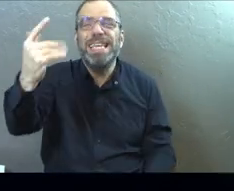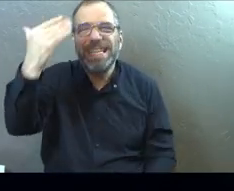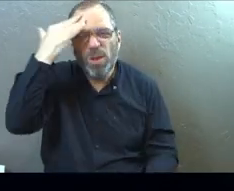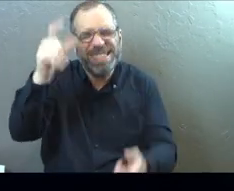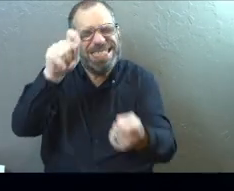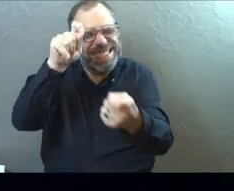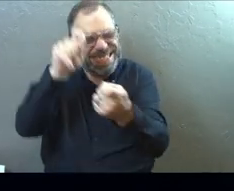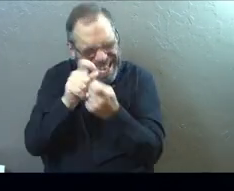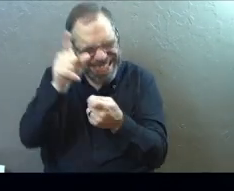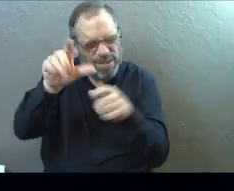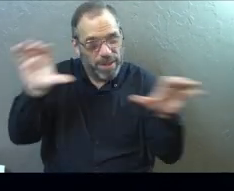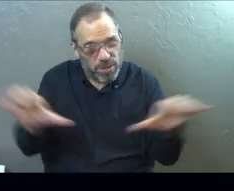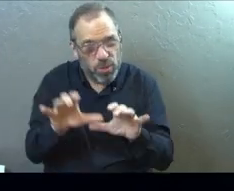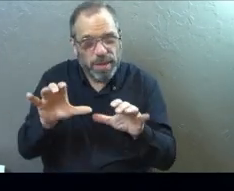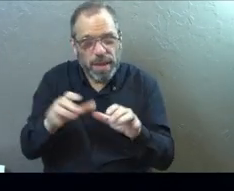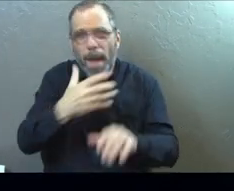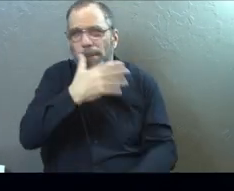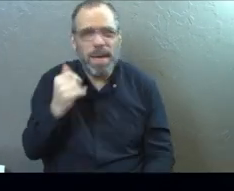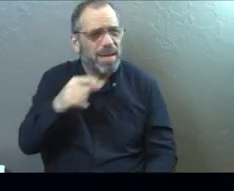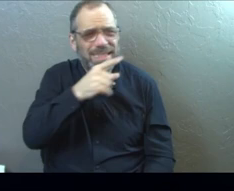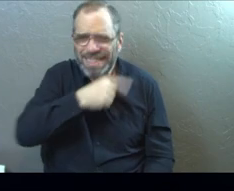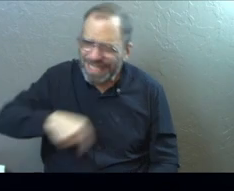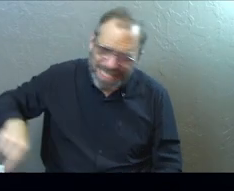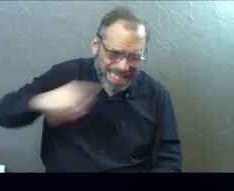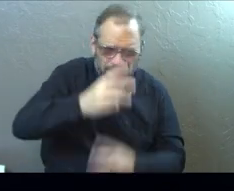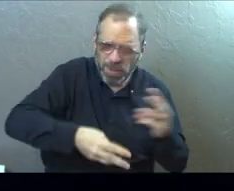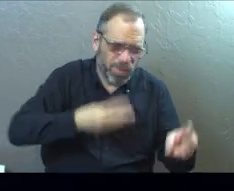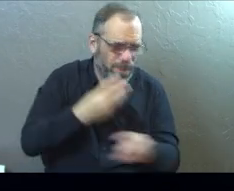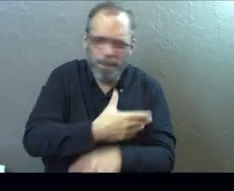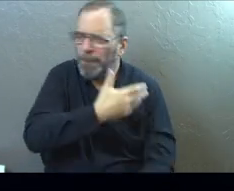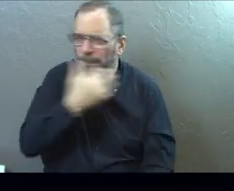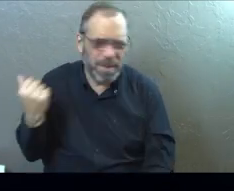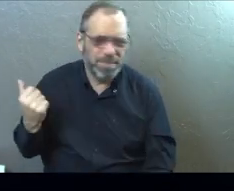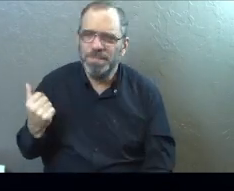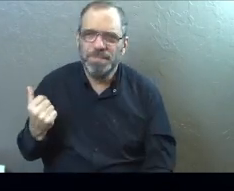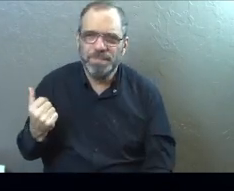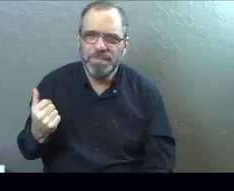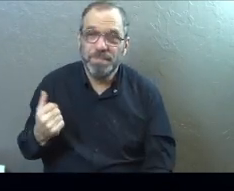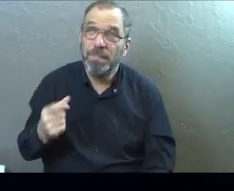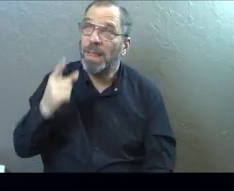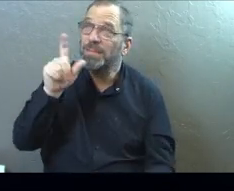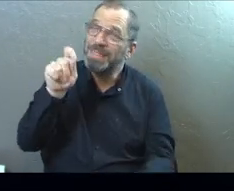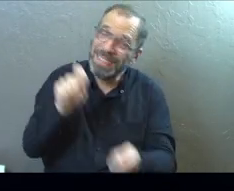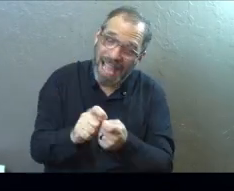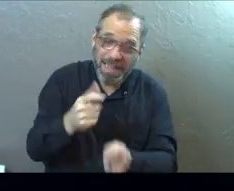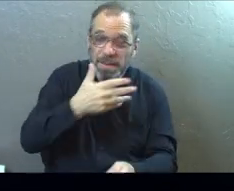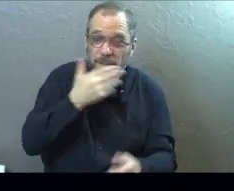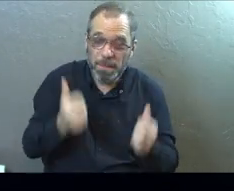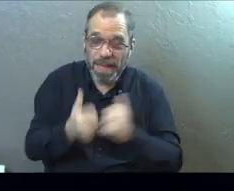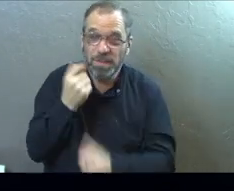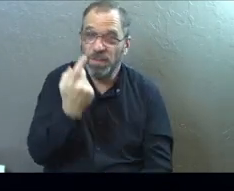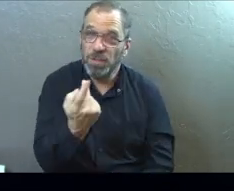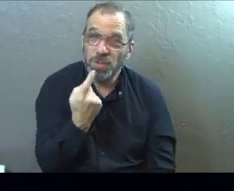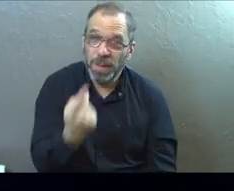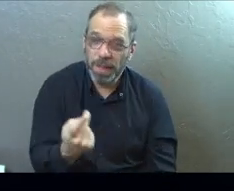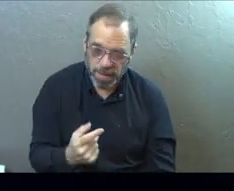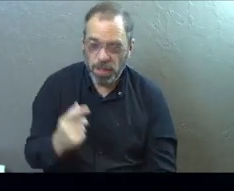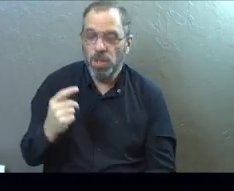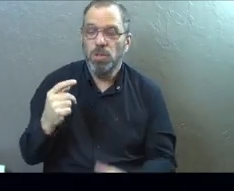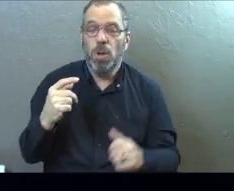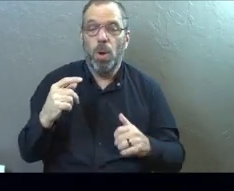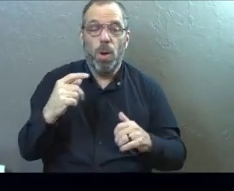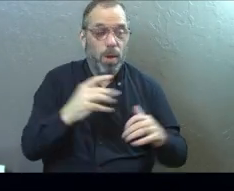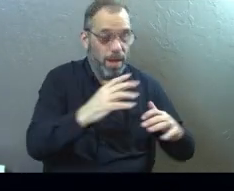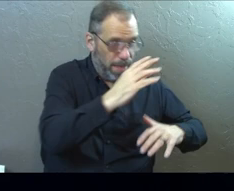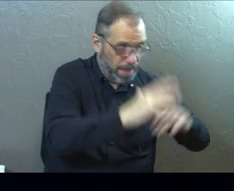exactly what he's doing better than anybody else ever could. And he's got exactly what's best for us. So he builds